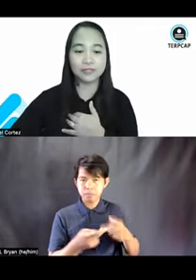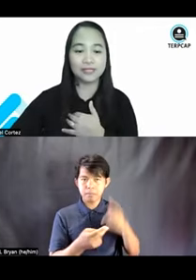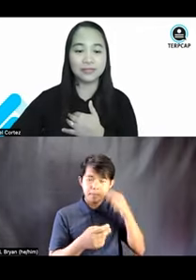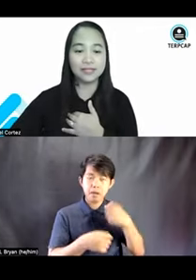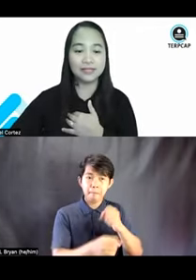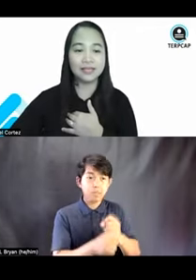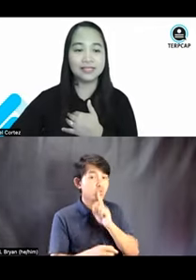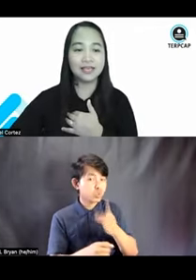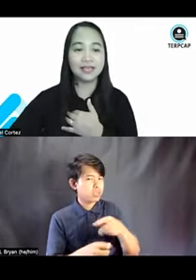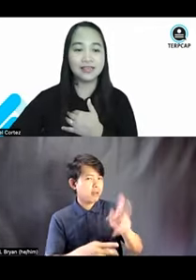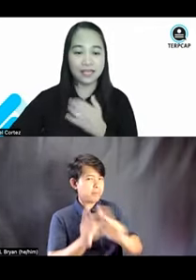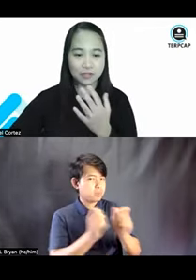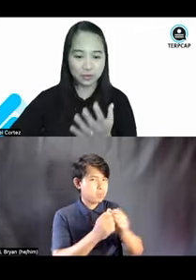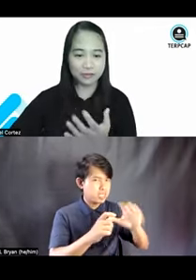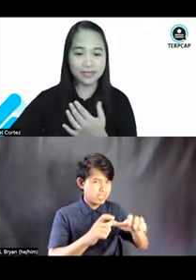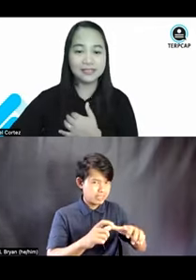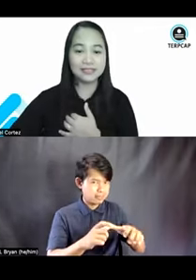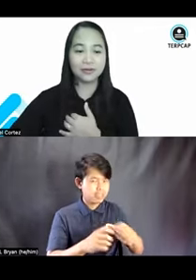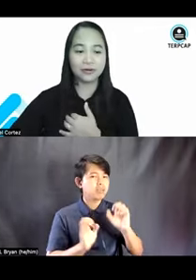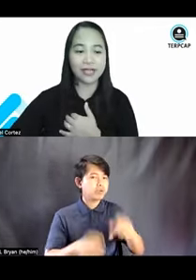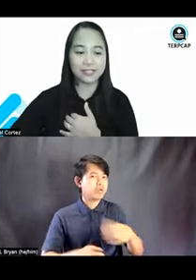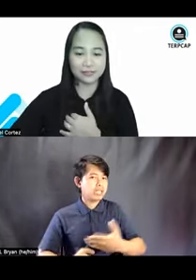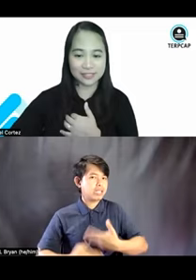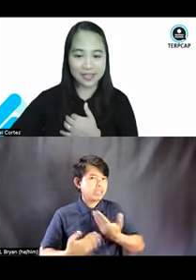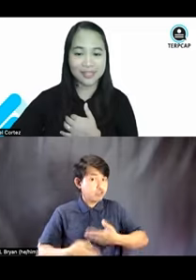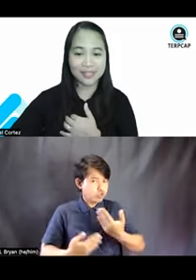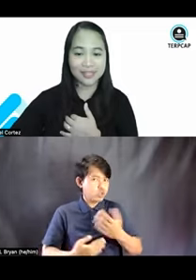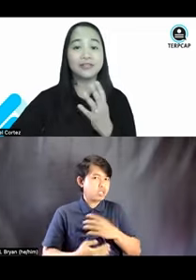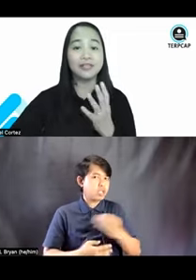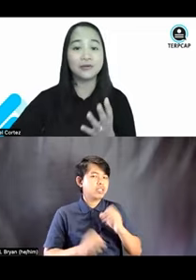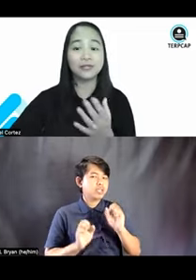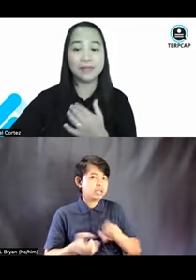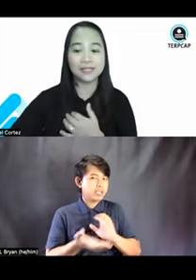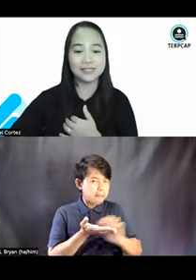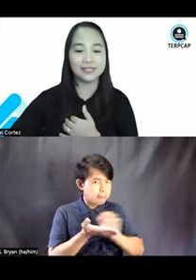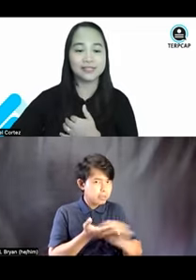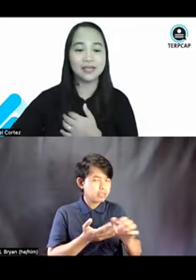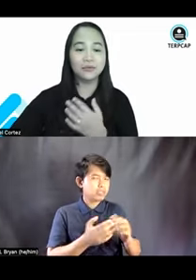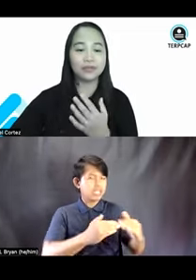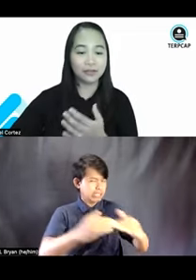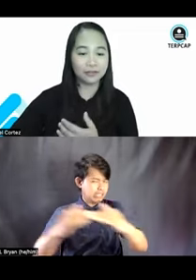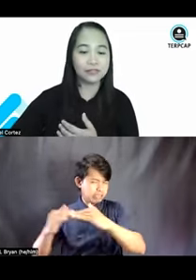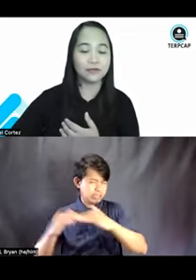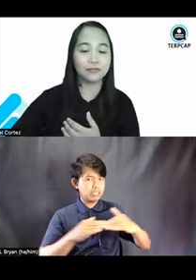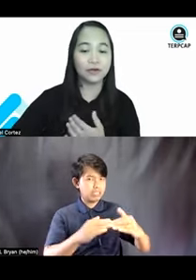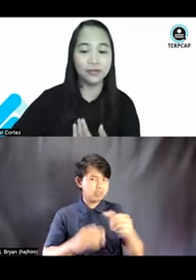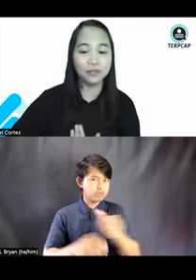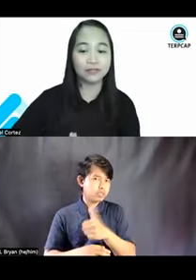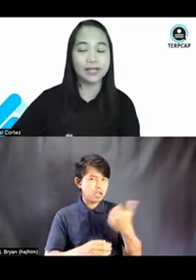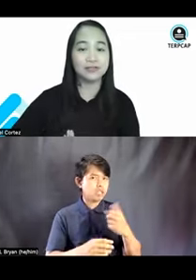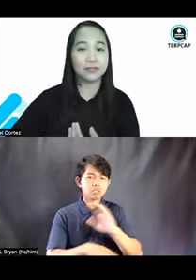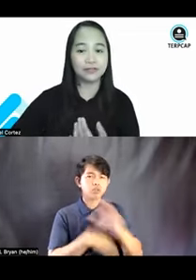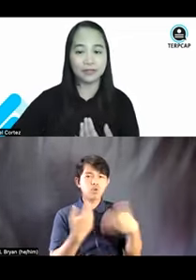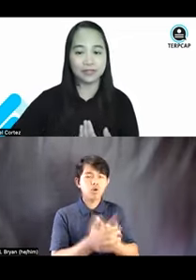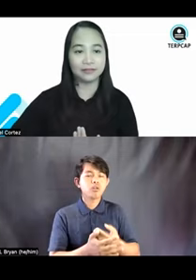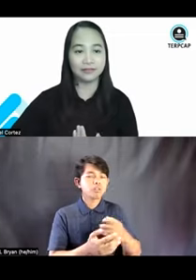persons with disabilities with disabilities enjoyment or exercise on an equal basis with others of all human